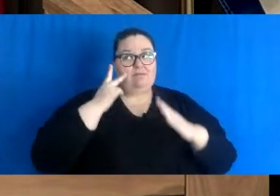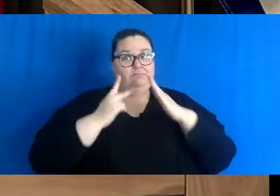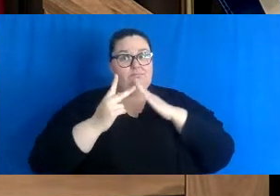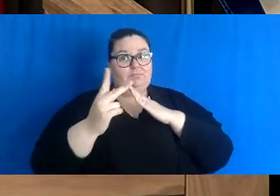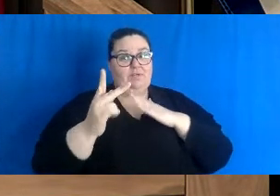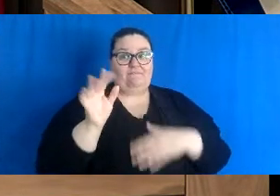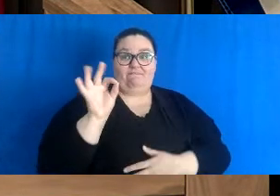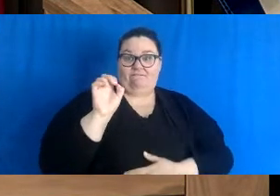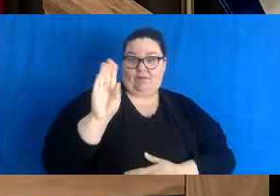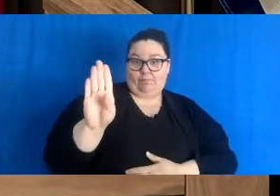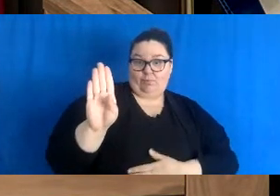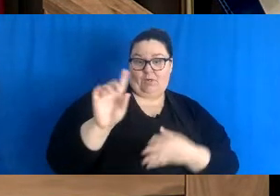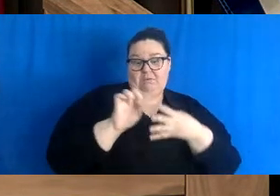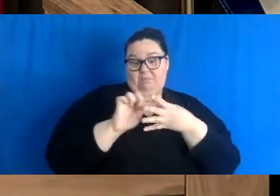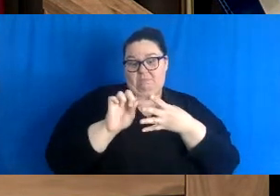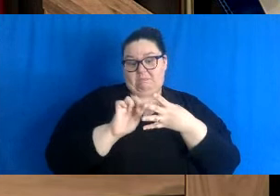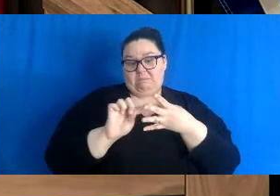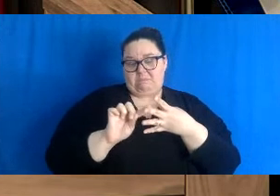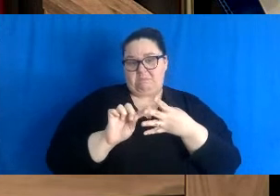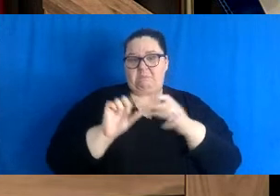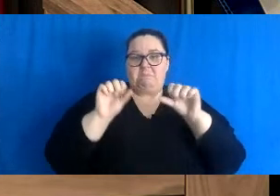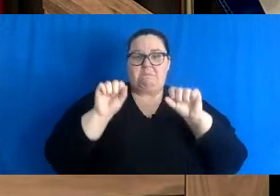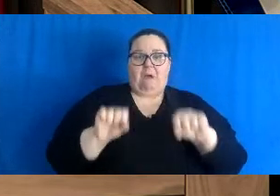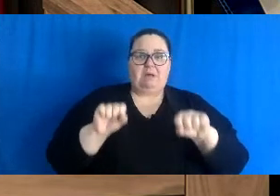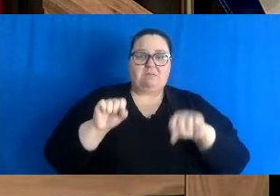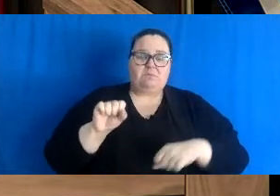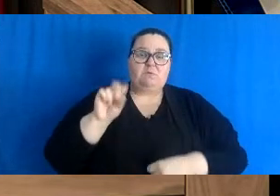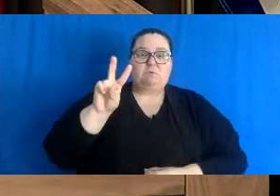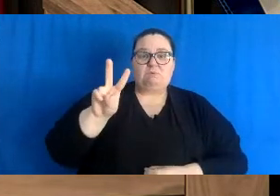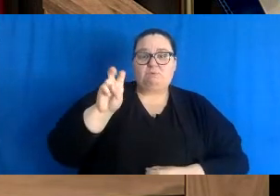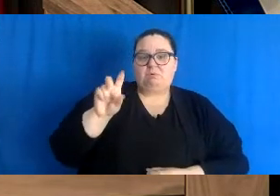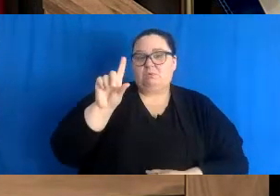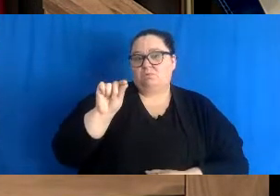February, we could have 220 active hospitalizations.